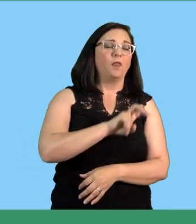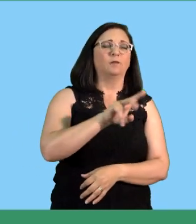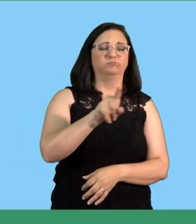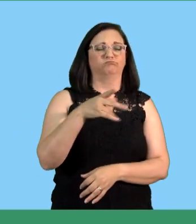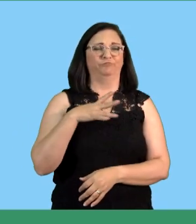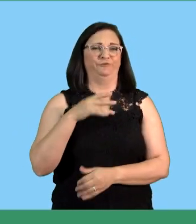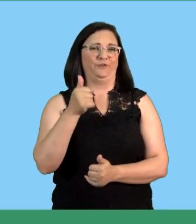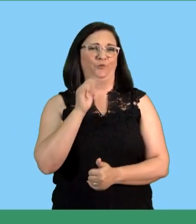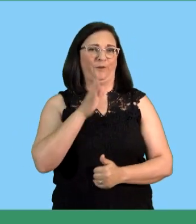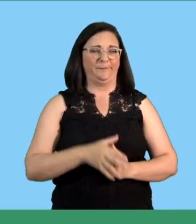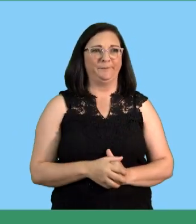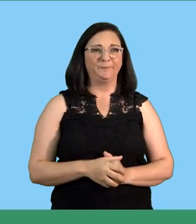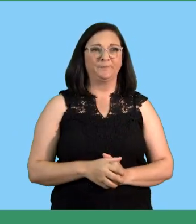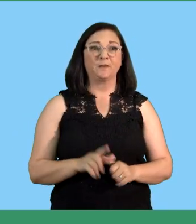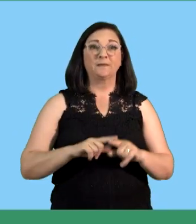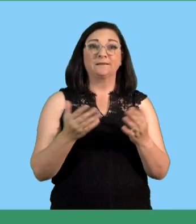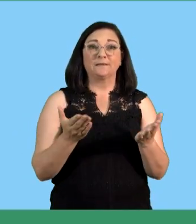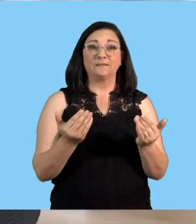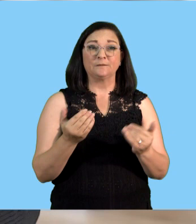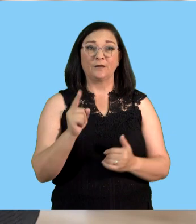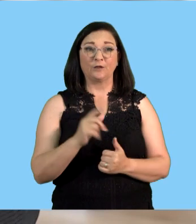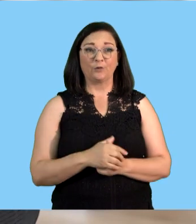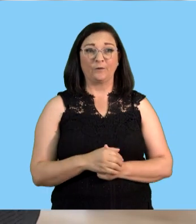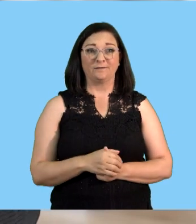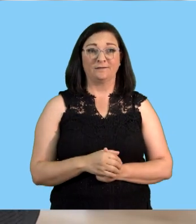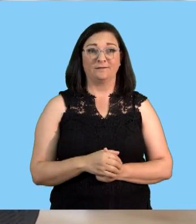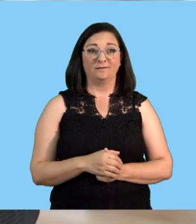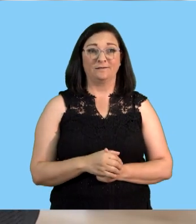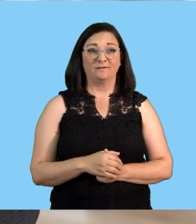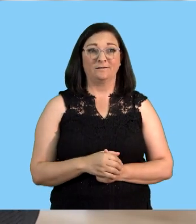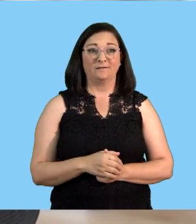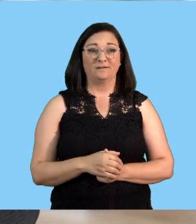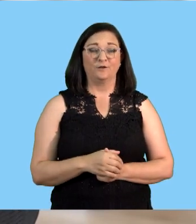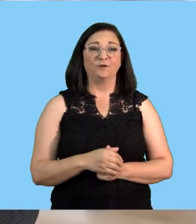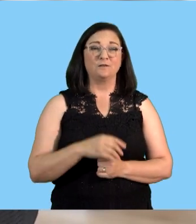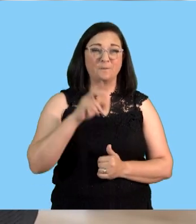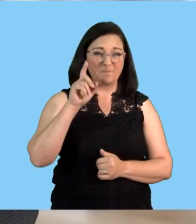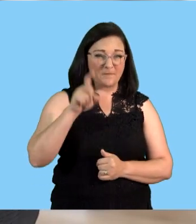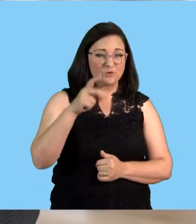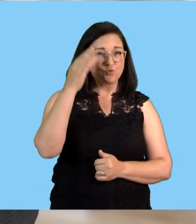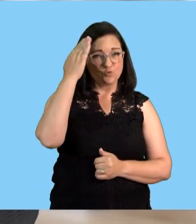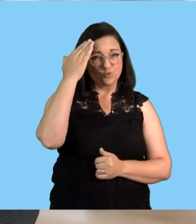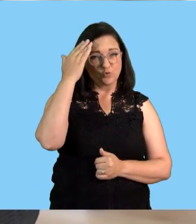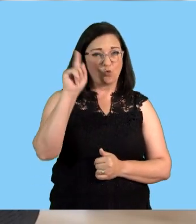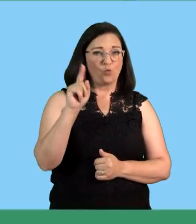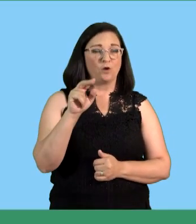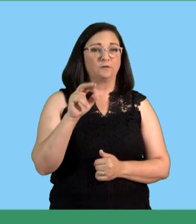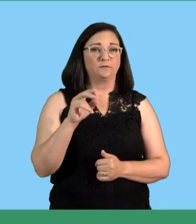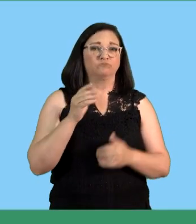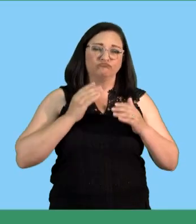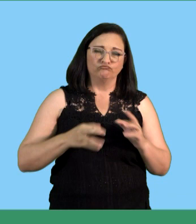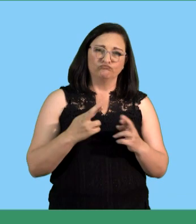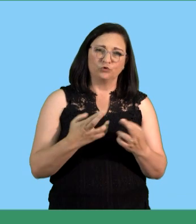so this is what is expected from you as you come into this lesson you should know the following human resources